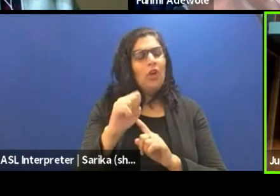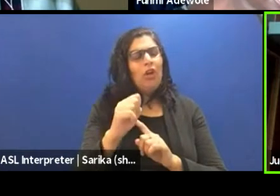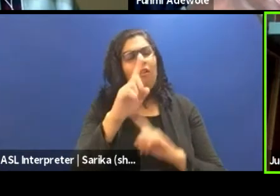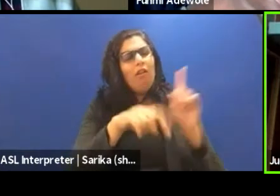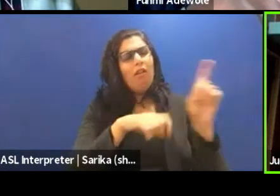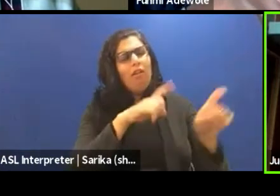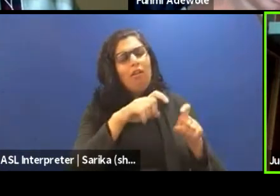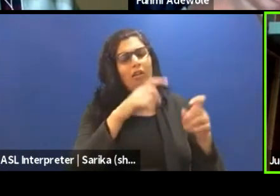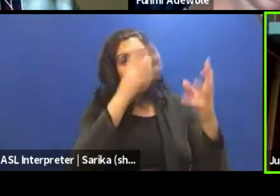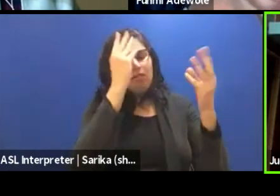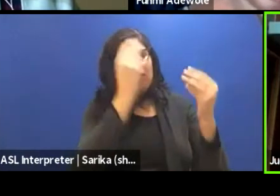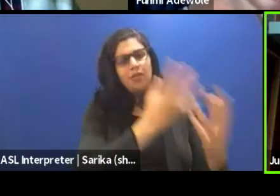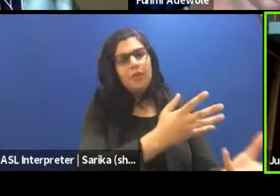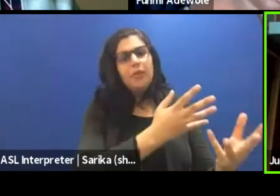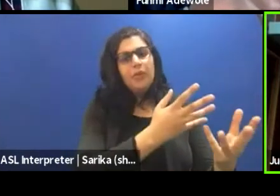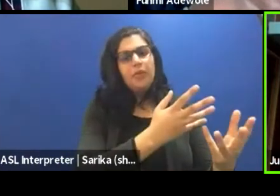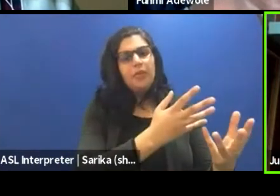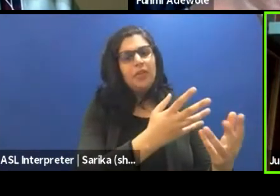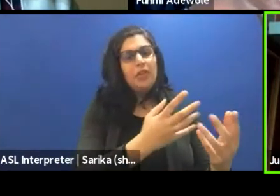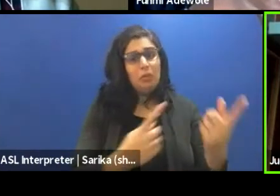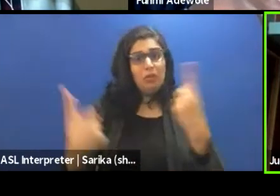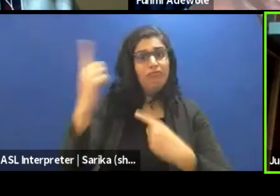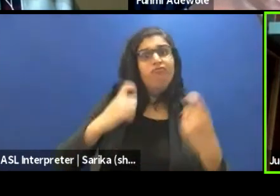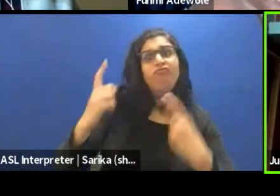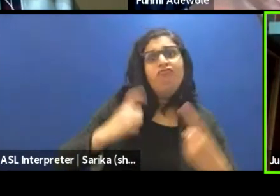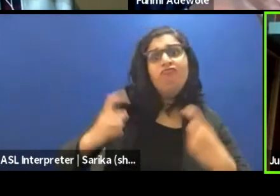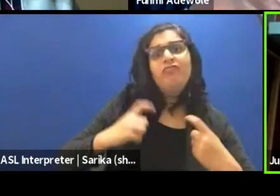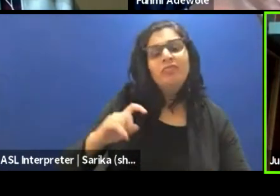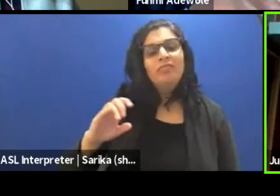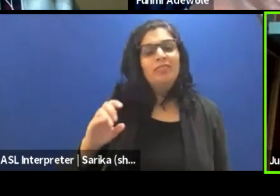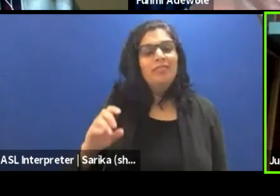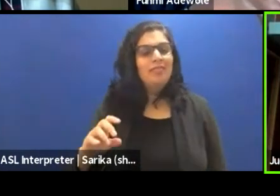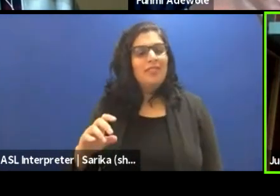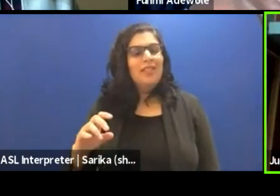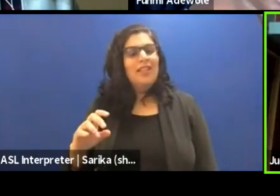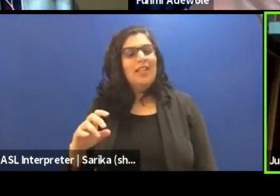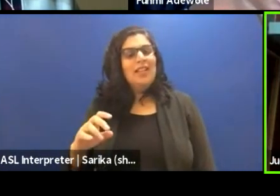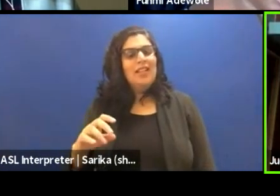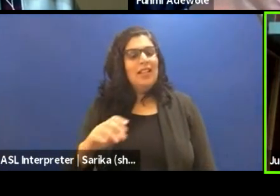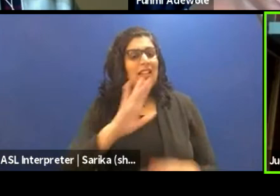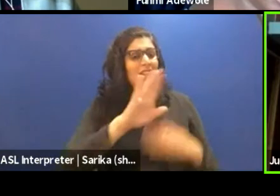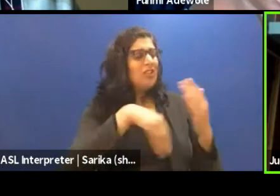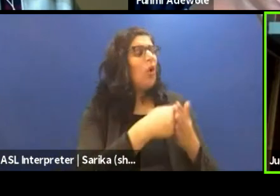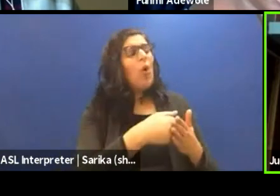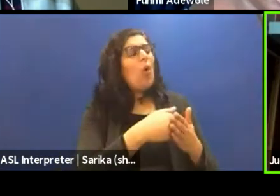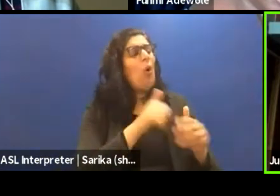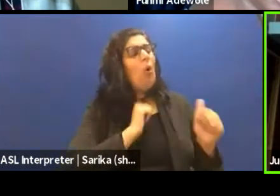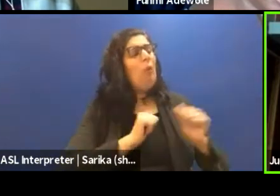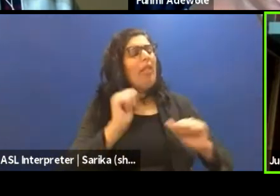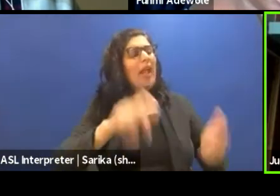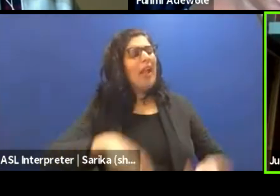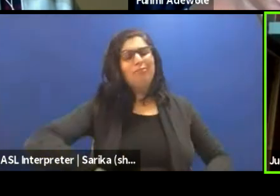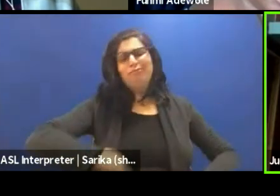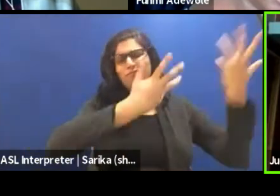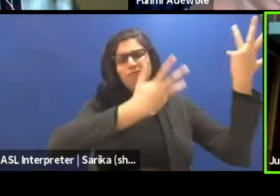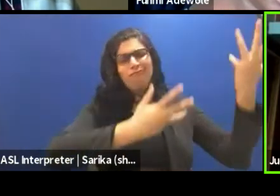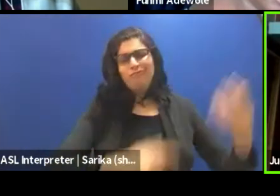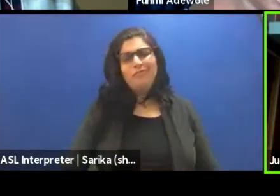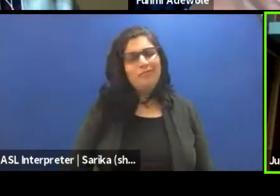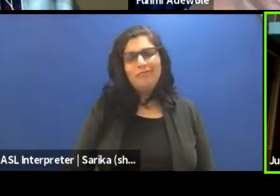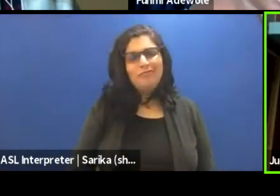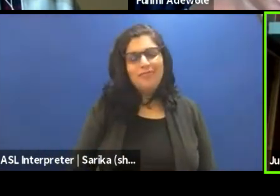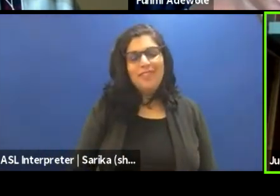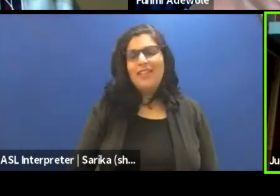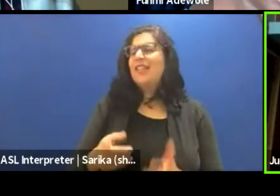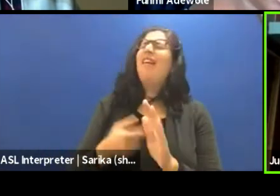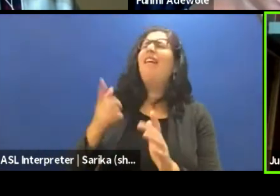you that, that you can interrogate me. Charles will say, Jude, I think we should, this whole page should go. And I'll ask him why. And sometimes I'll ask him, I'll